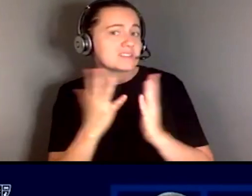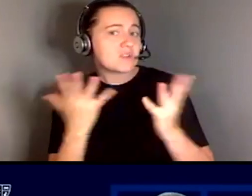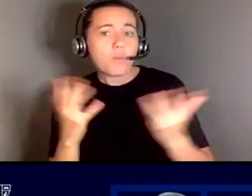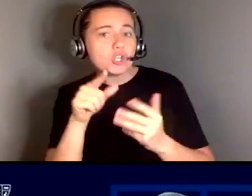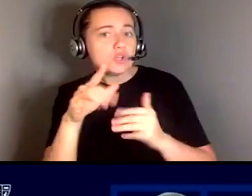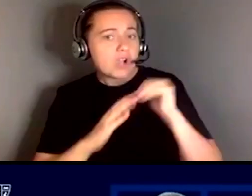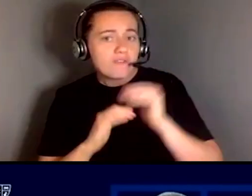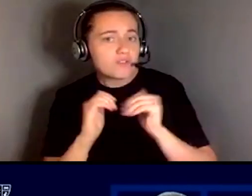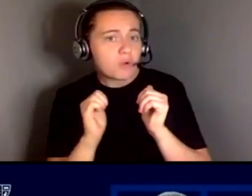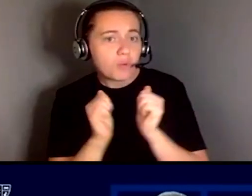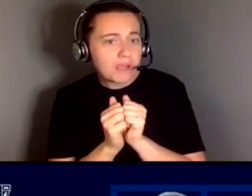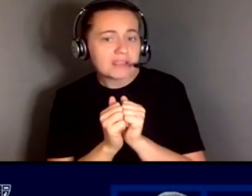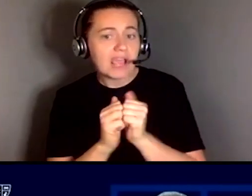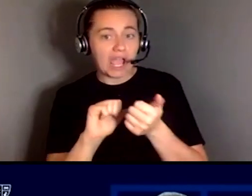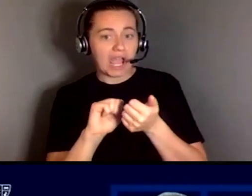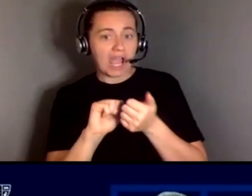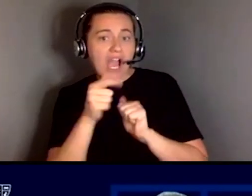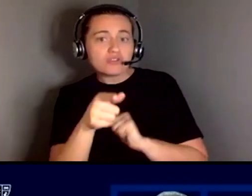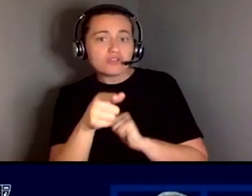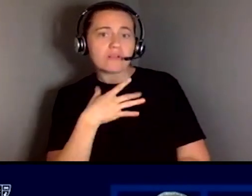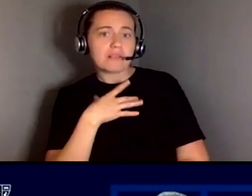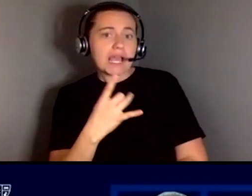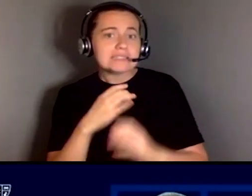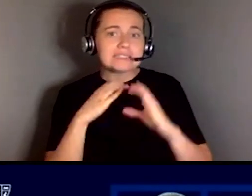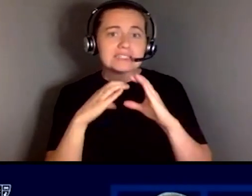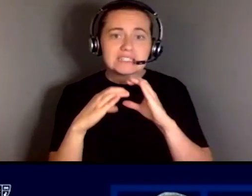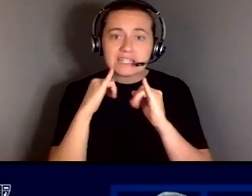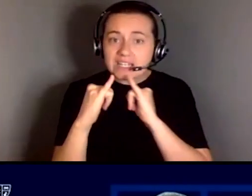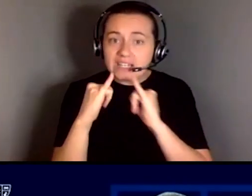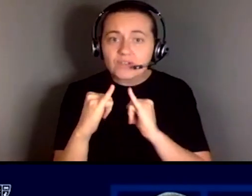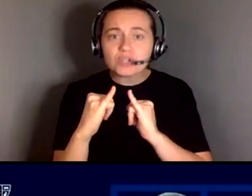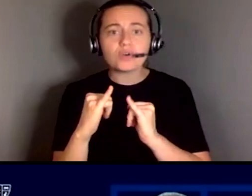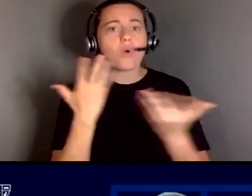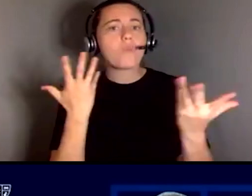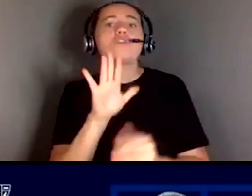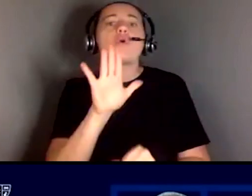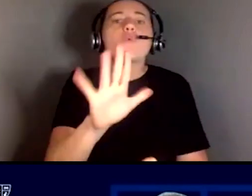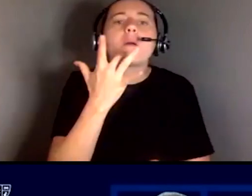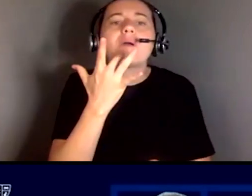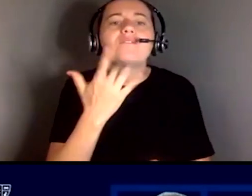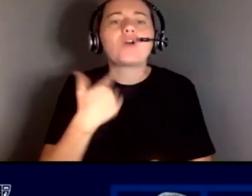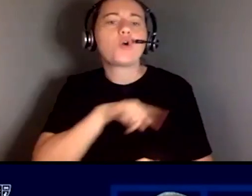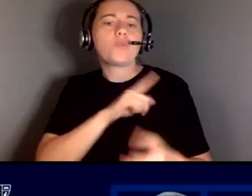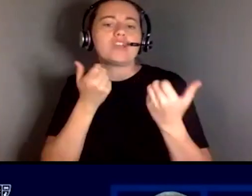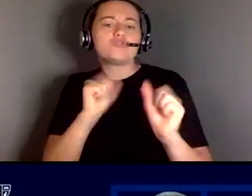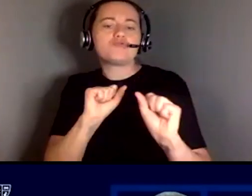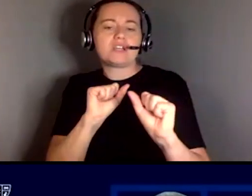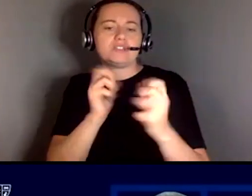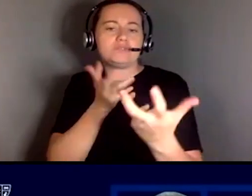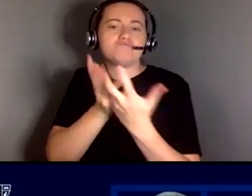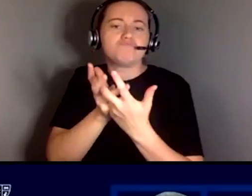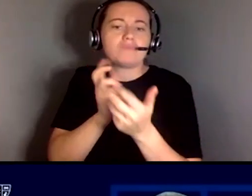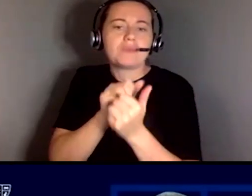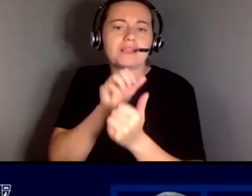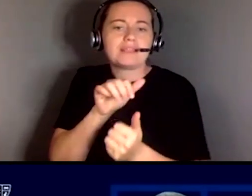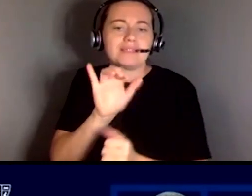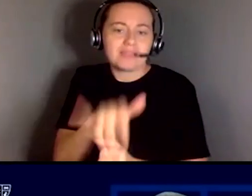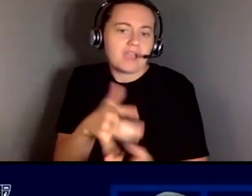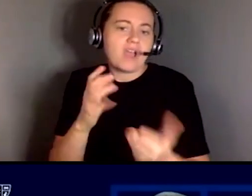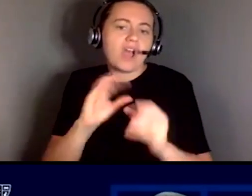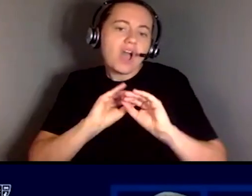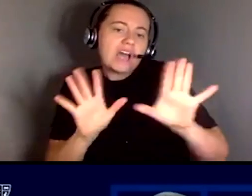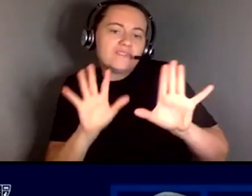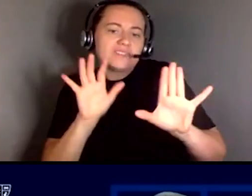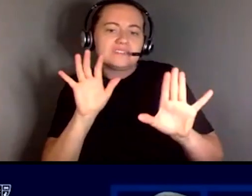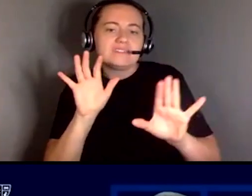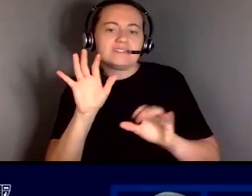you know how do you like to interview what are your preferences um and we try and work around that i mean that's obviously you know to be as